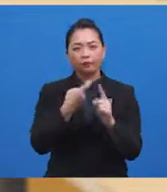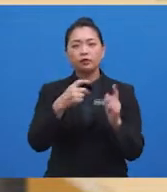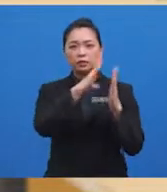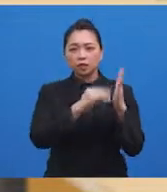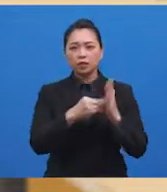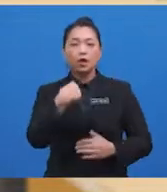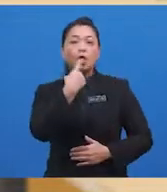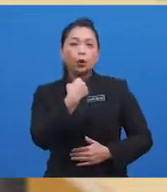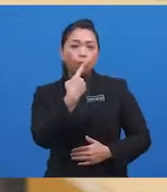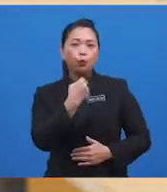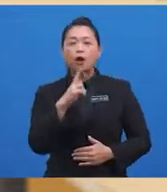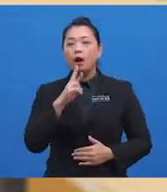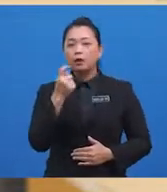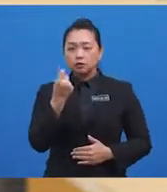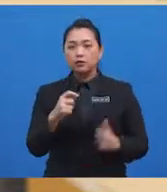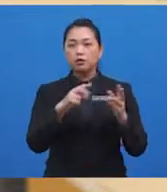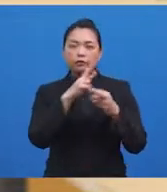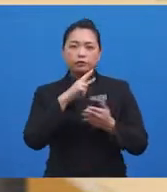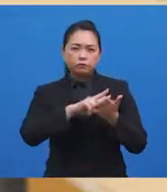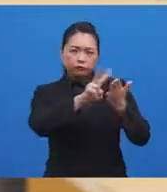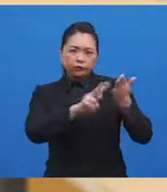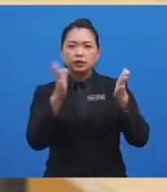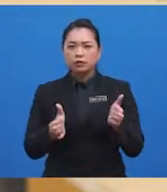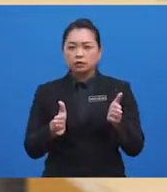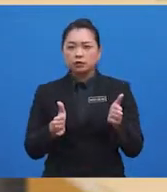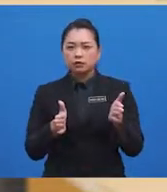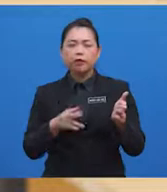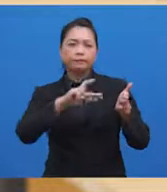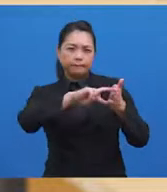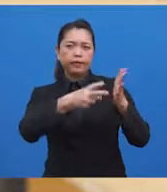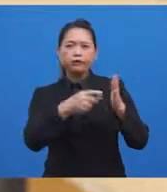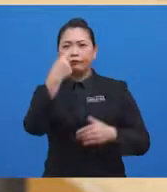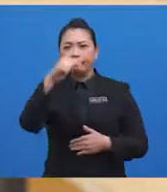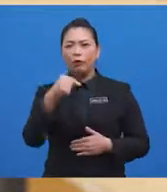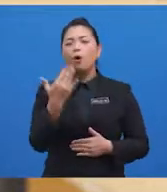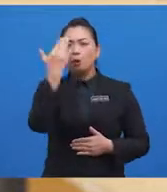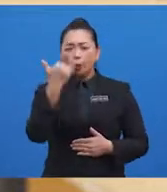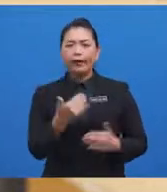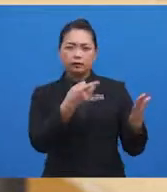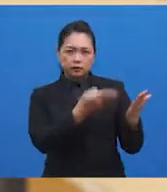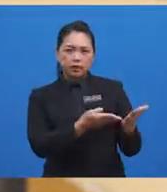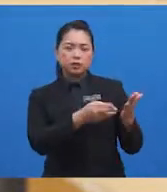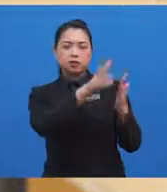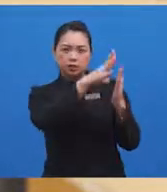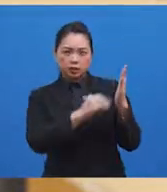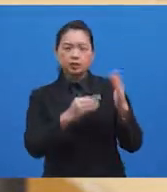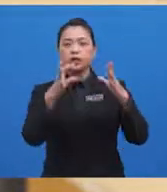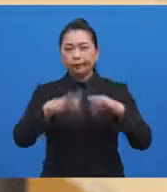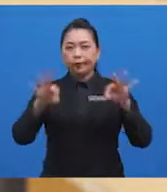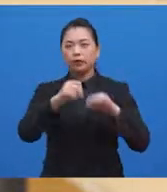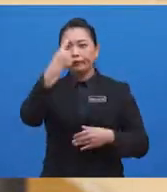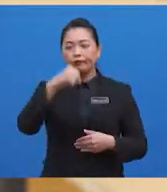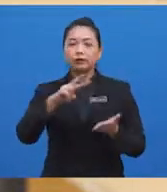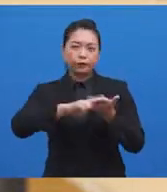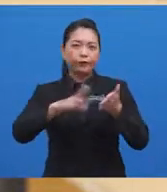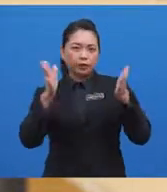Who are the readers this text is meant for? Why is this text important for the readers?